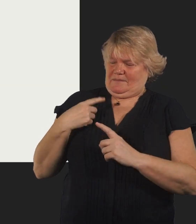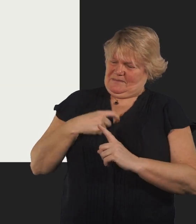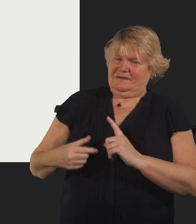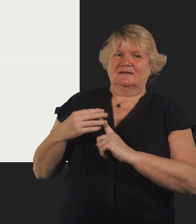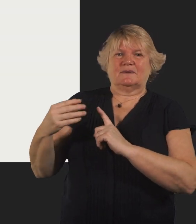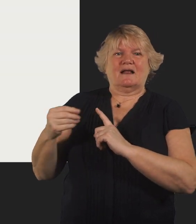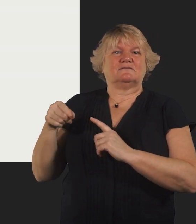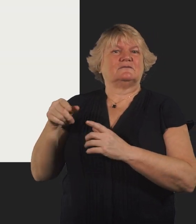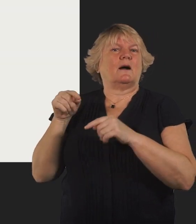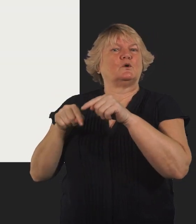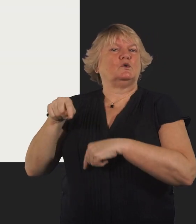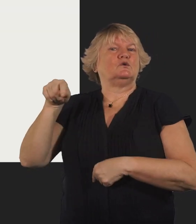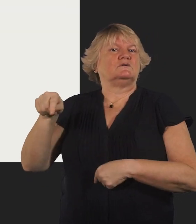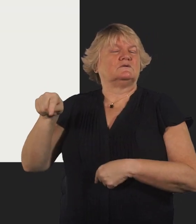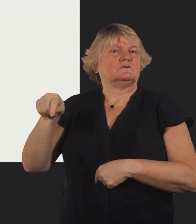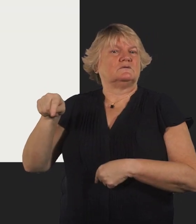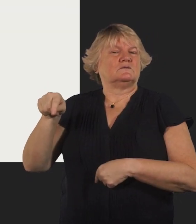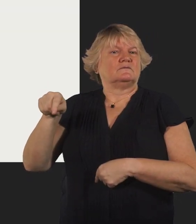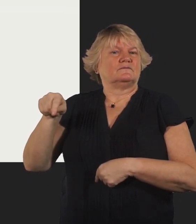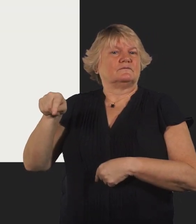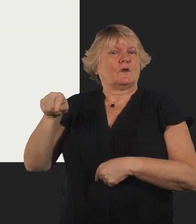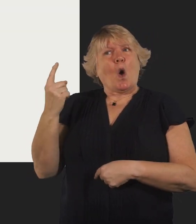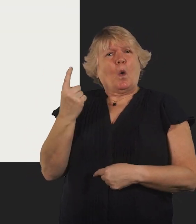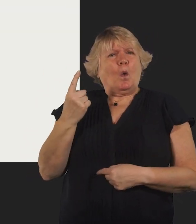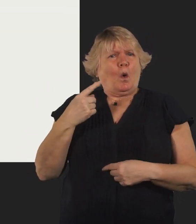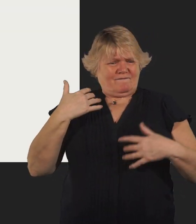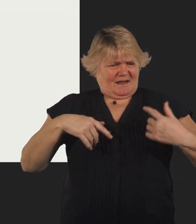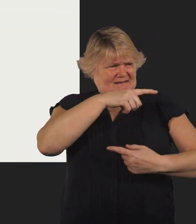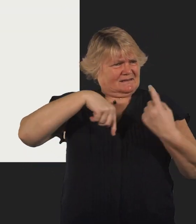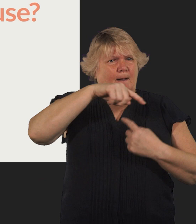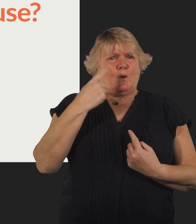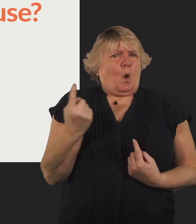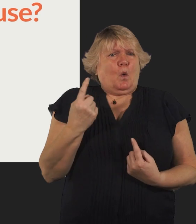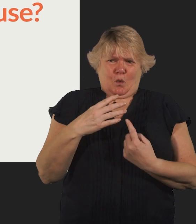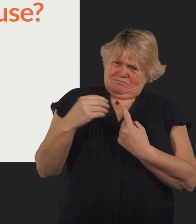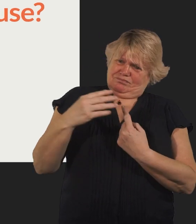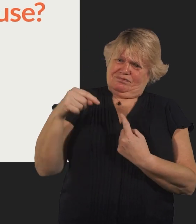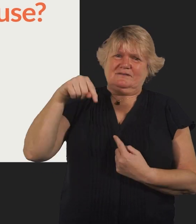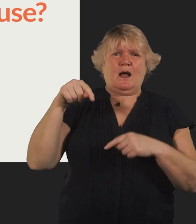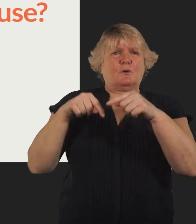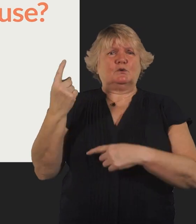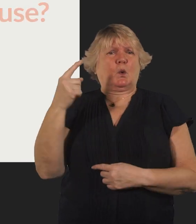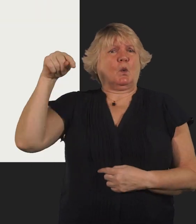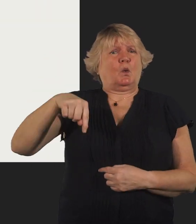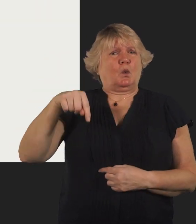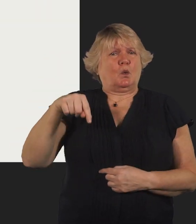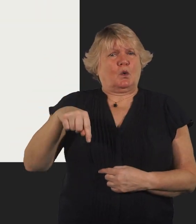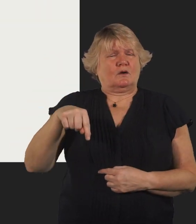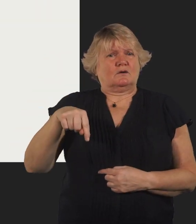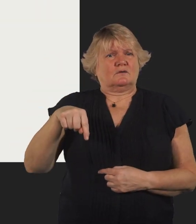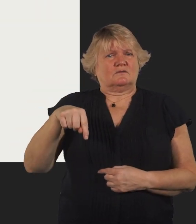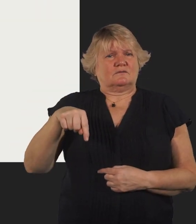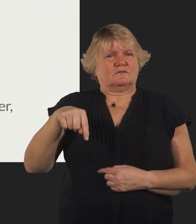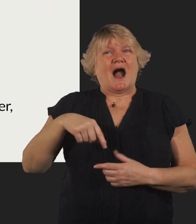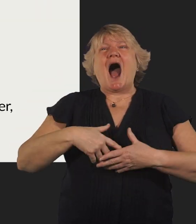perpetrator for it to be considered intimate image abuse who are the victims of intimate image abuse anyone